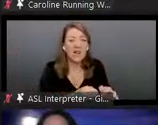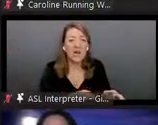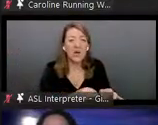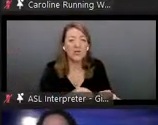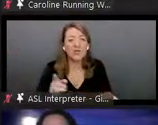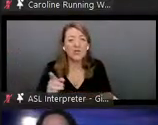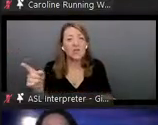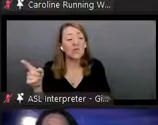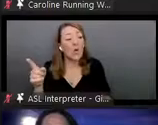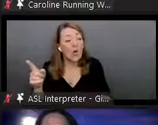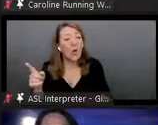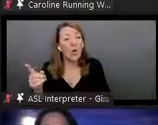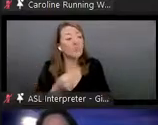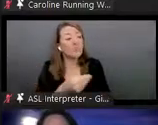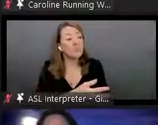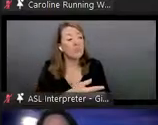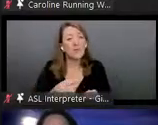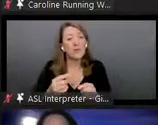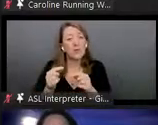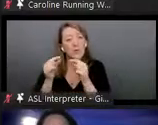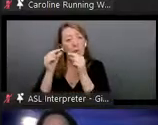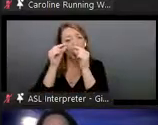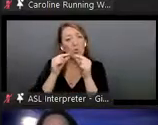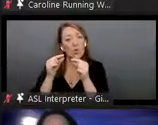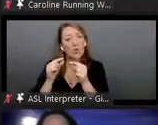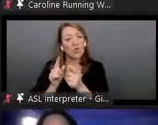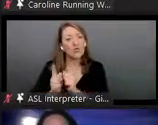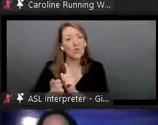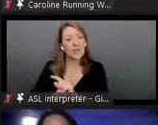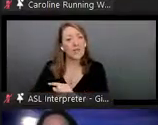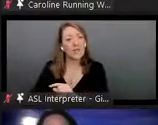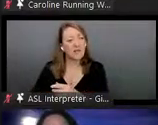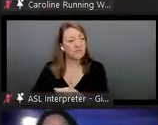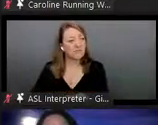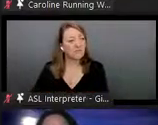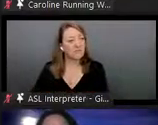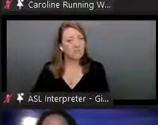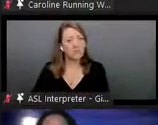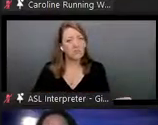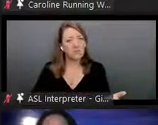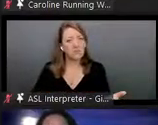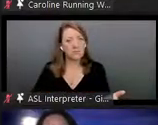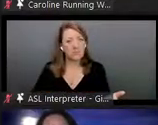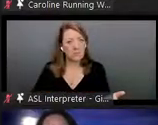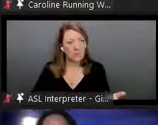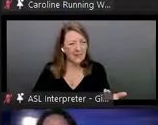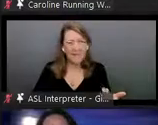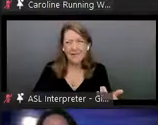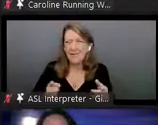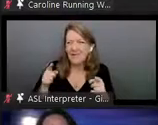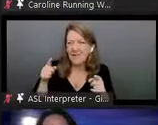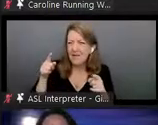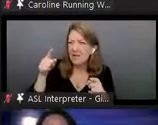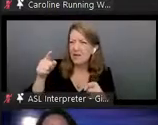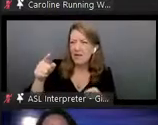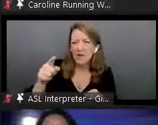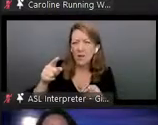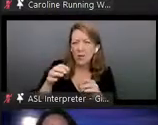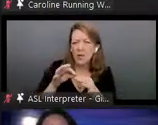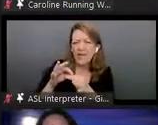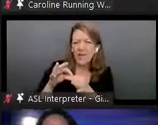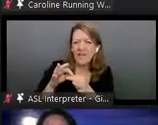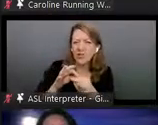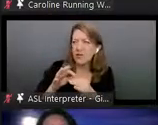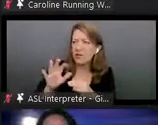Google translate, uh, in Maori. What happens there is there's a really asymmetric relationship that forms where, you know, Maori